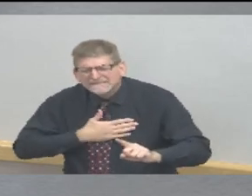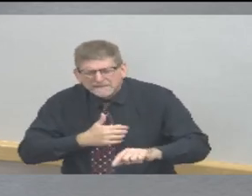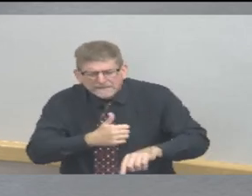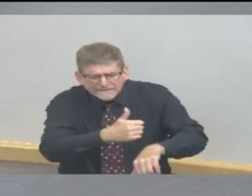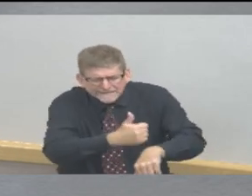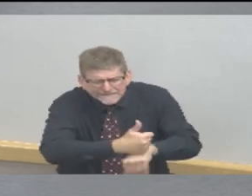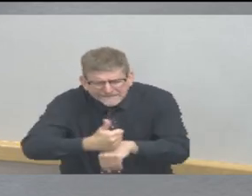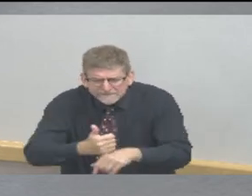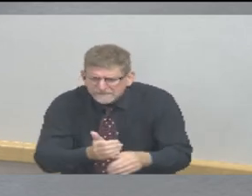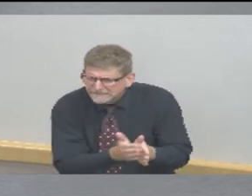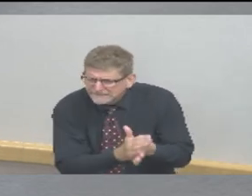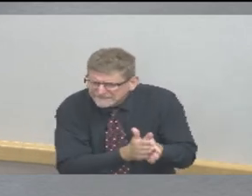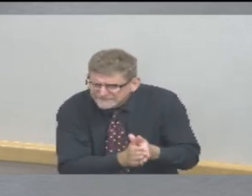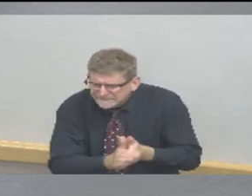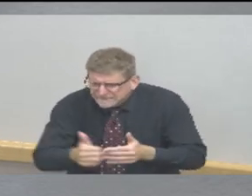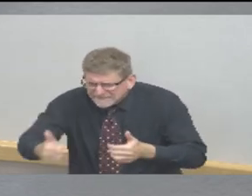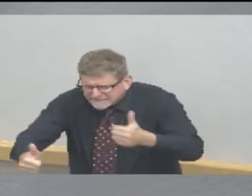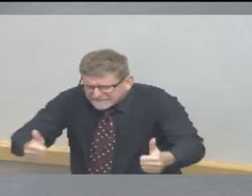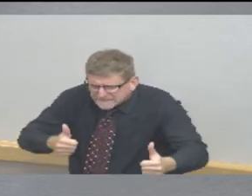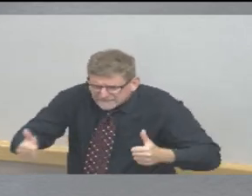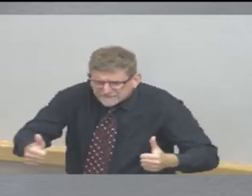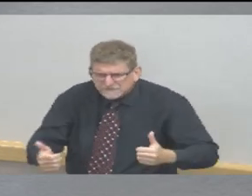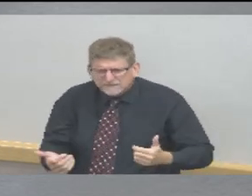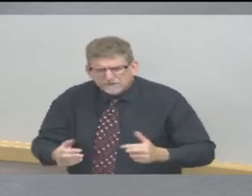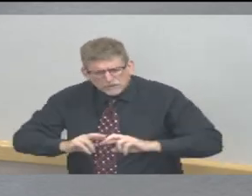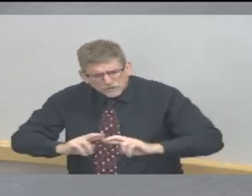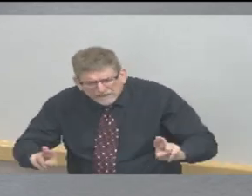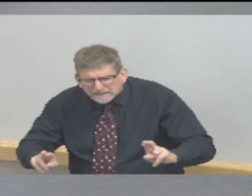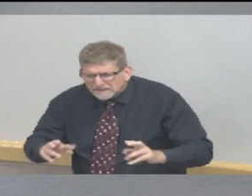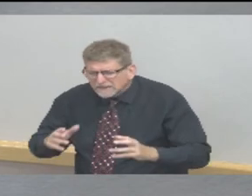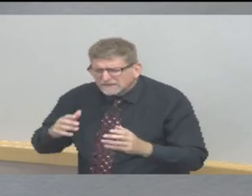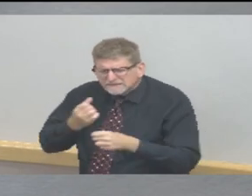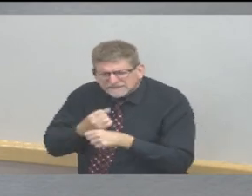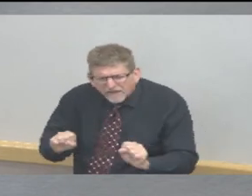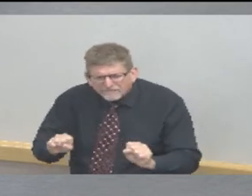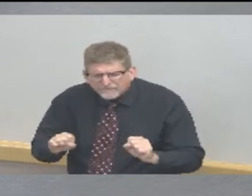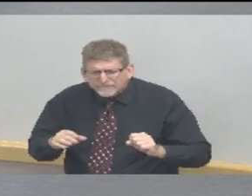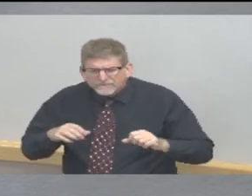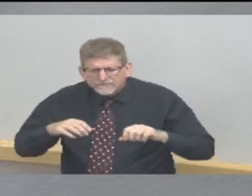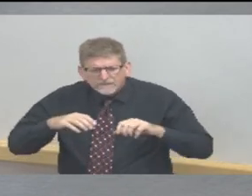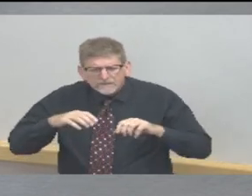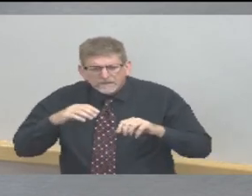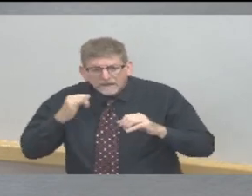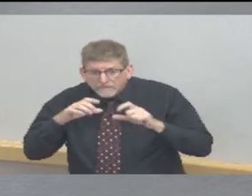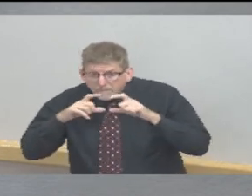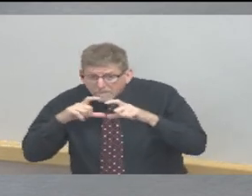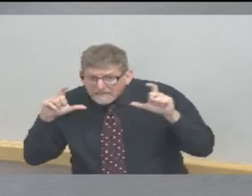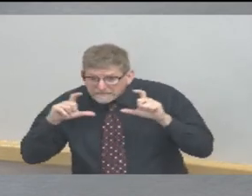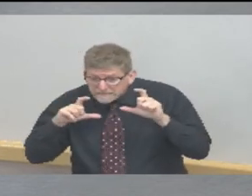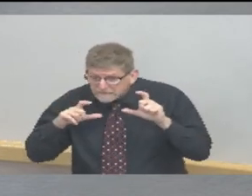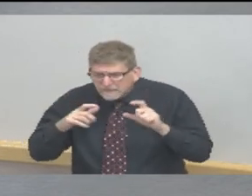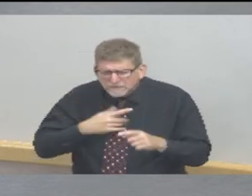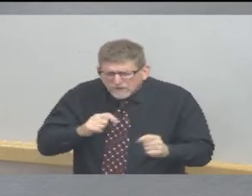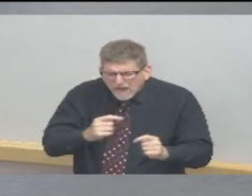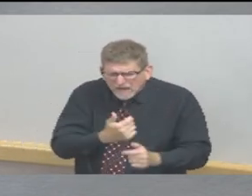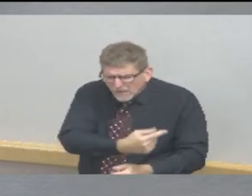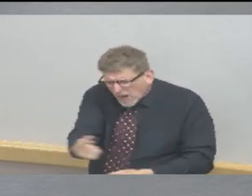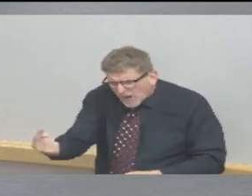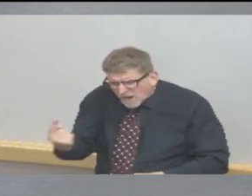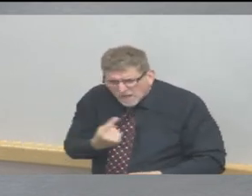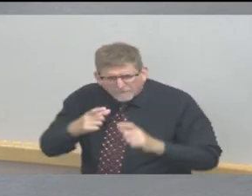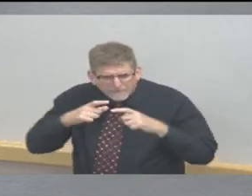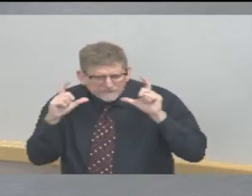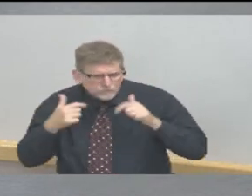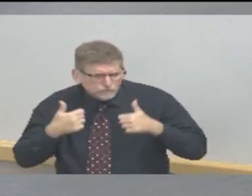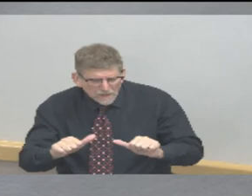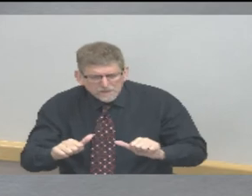family members and your guests please if you have access get masks for people who may show up without them this is going